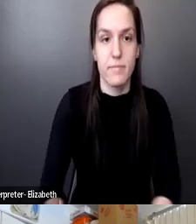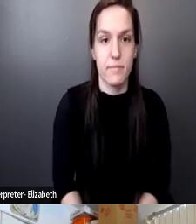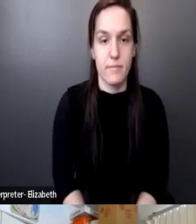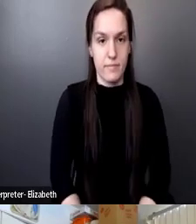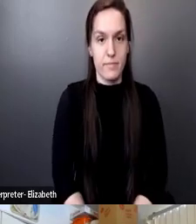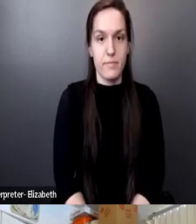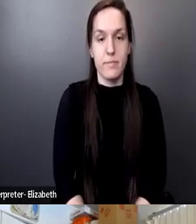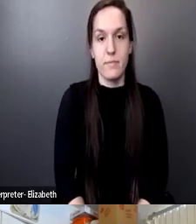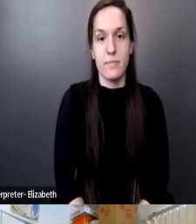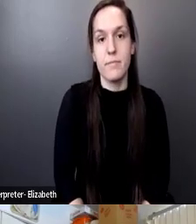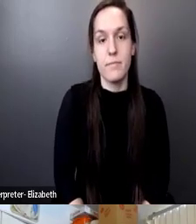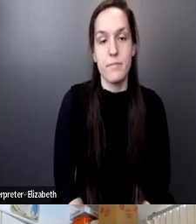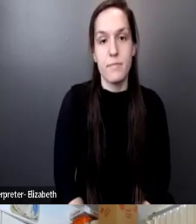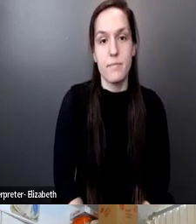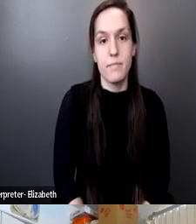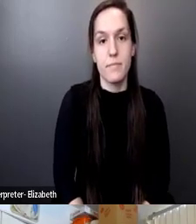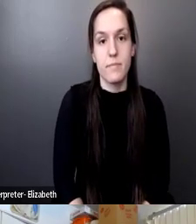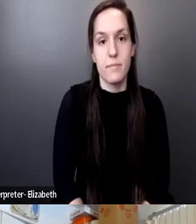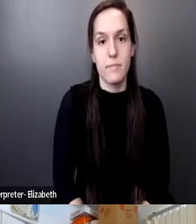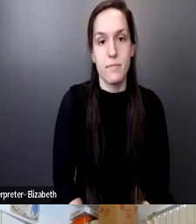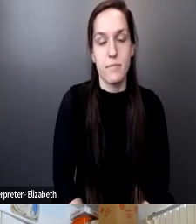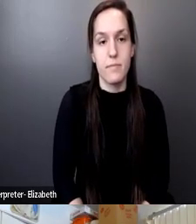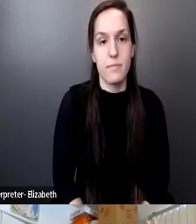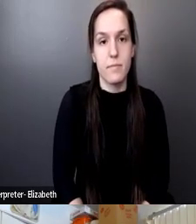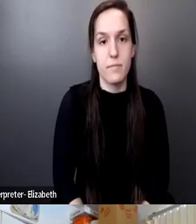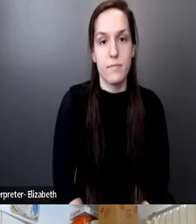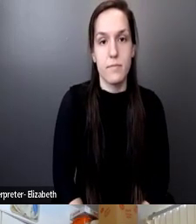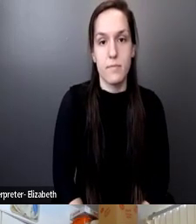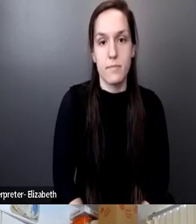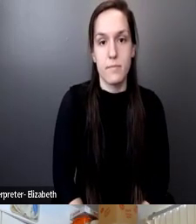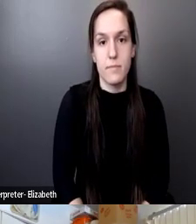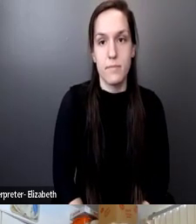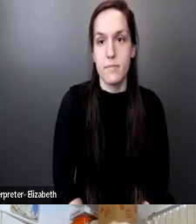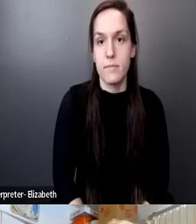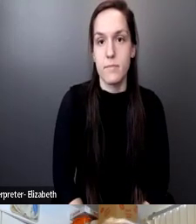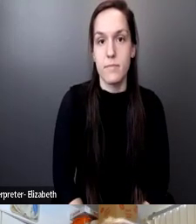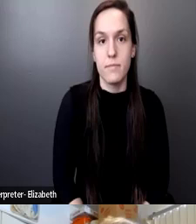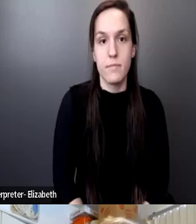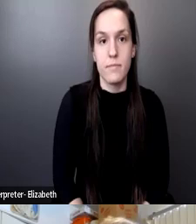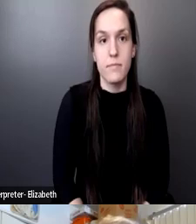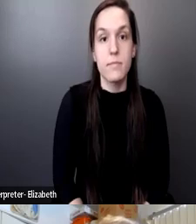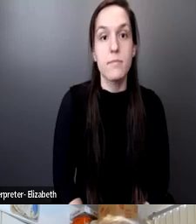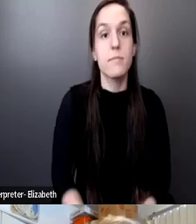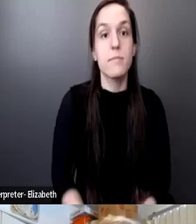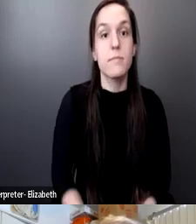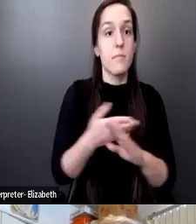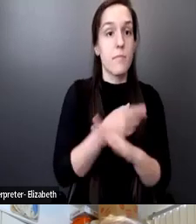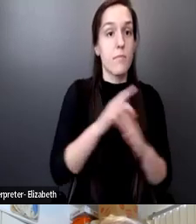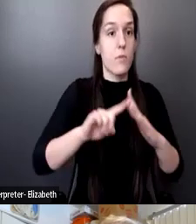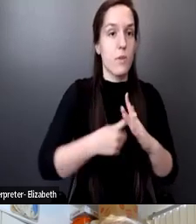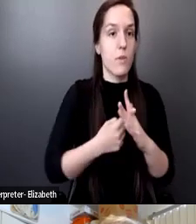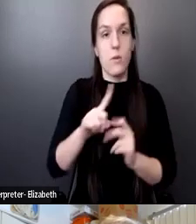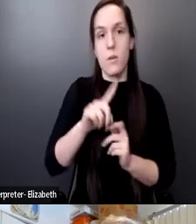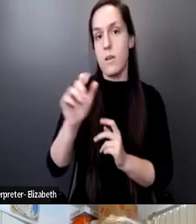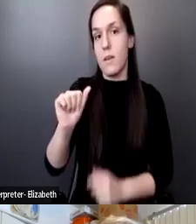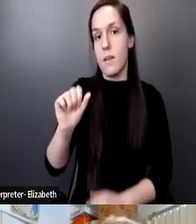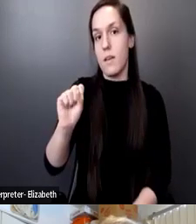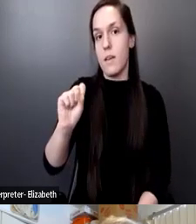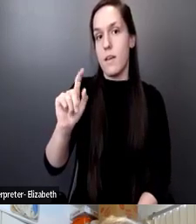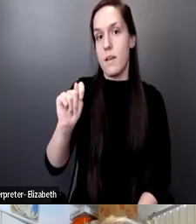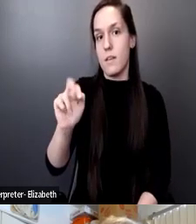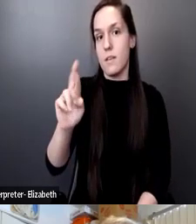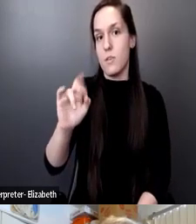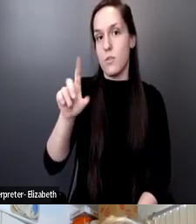I'm going to welcome everyone to our Winter Awards, and before we start, I'm going to ask Astrid to explain